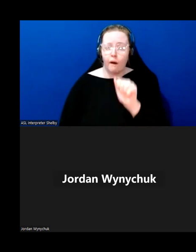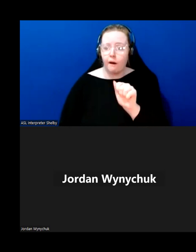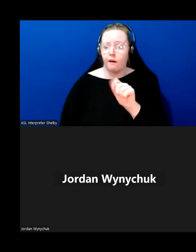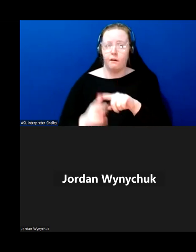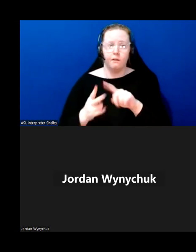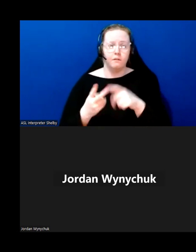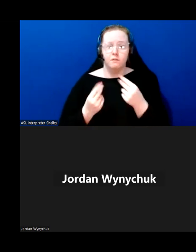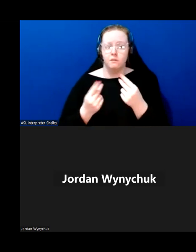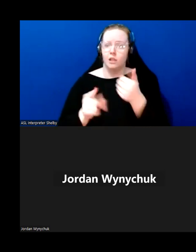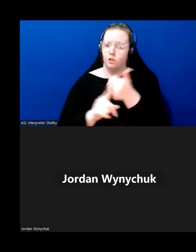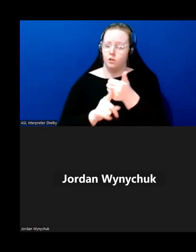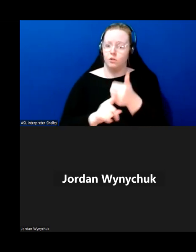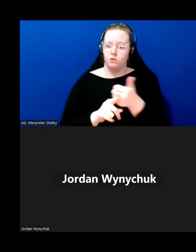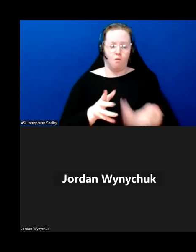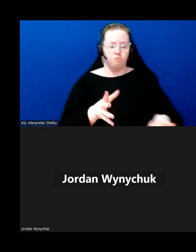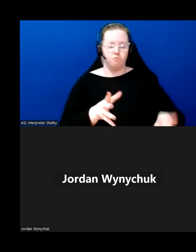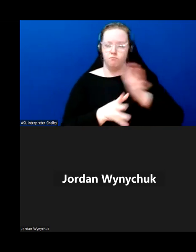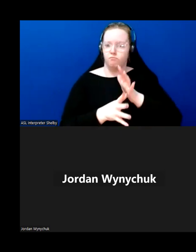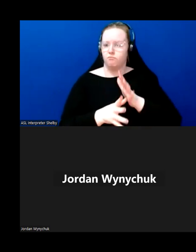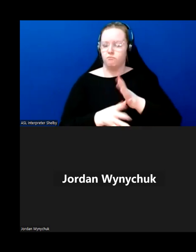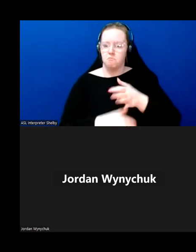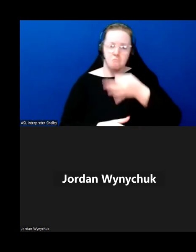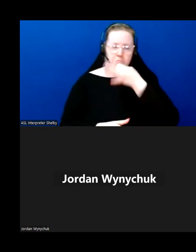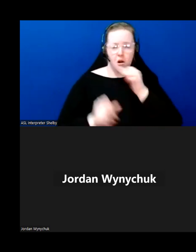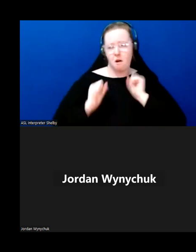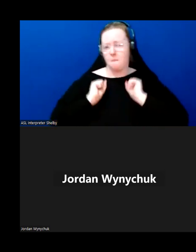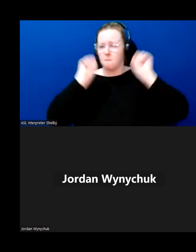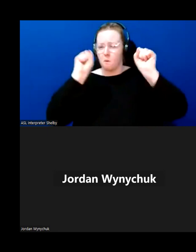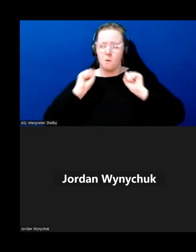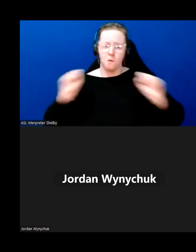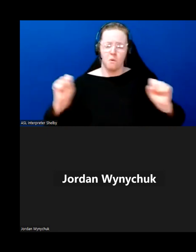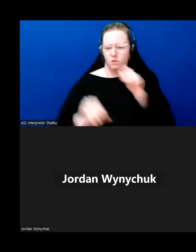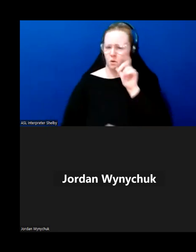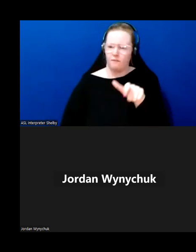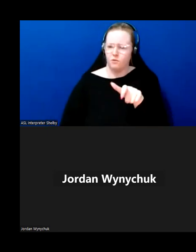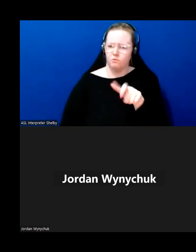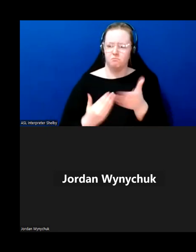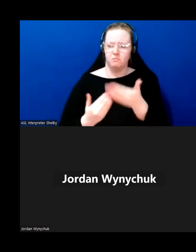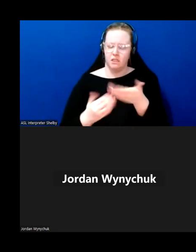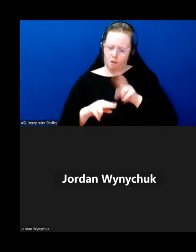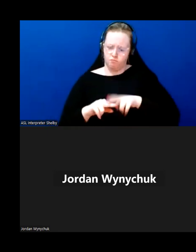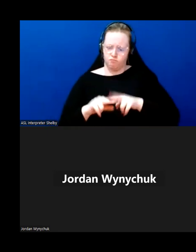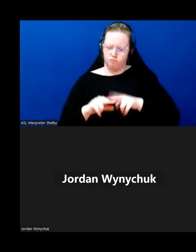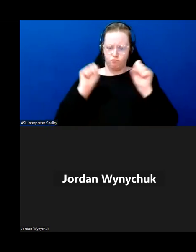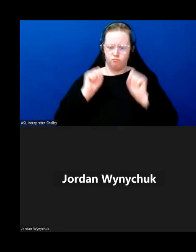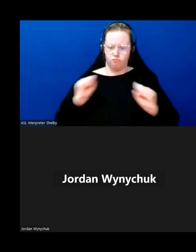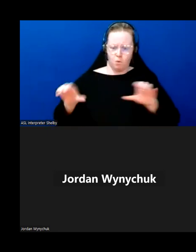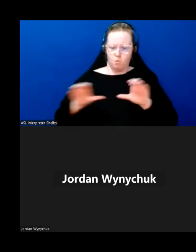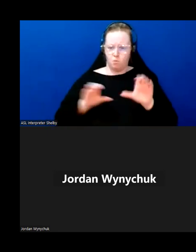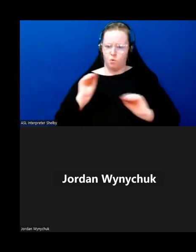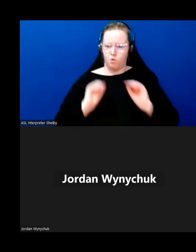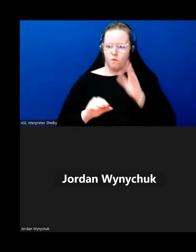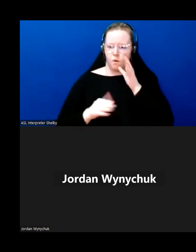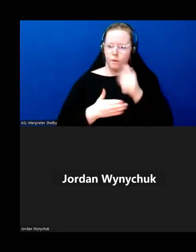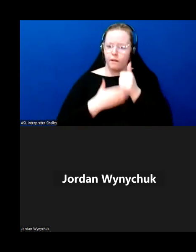be in top top physical form or to do triathlons or anything you can do them from a chair and then they'll just increase your